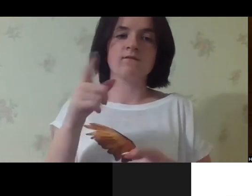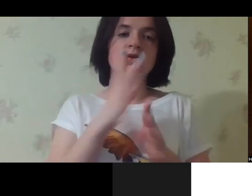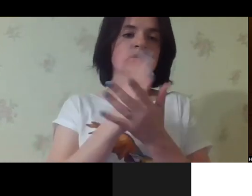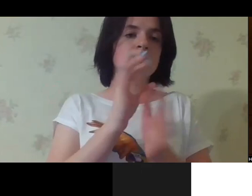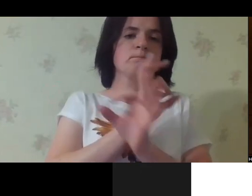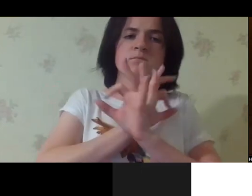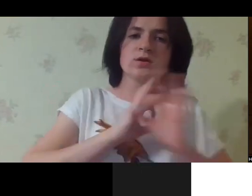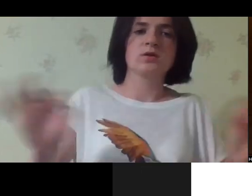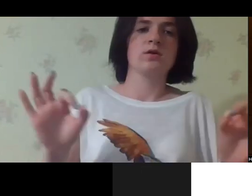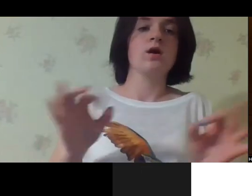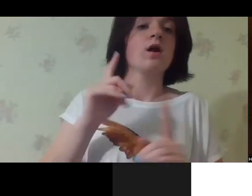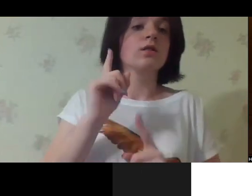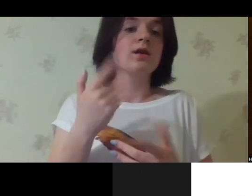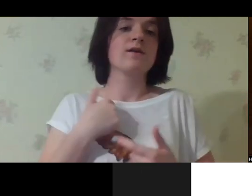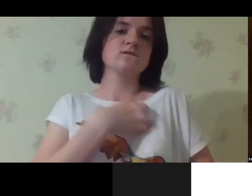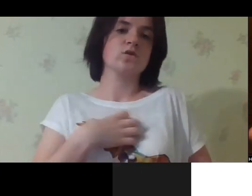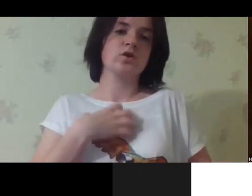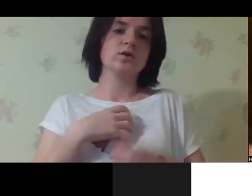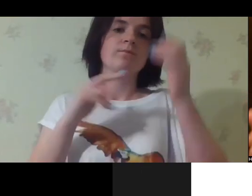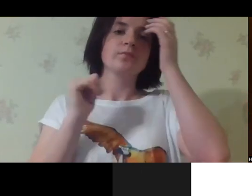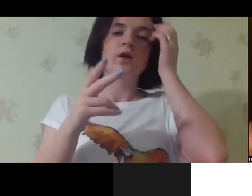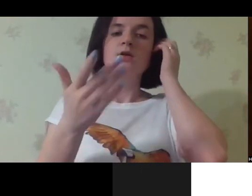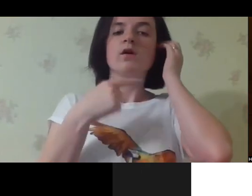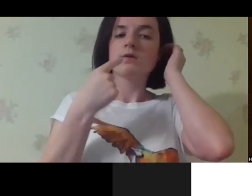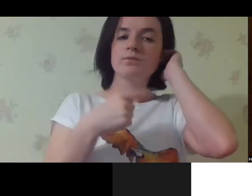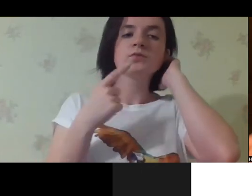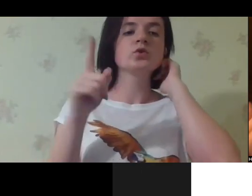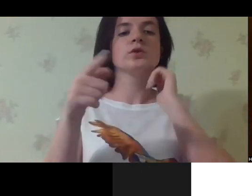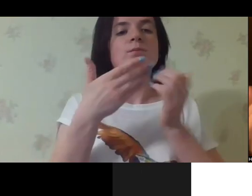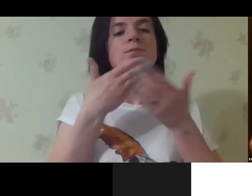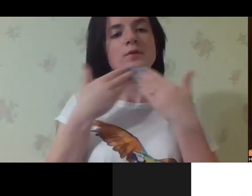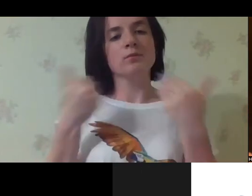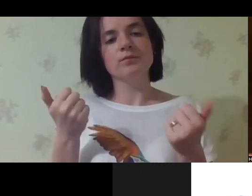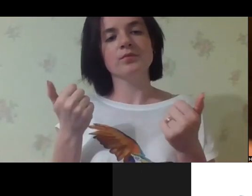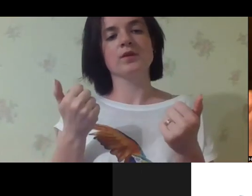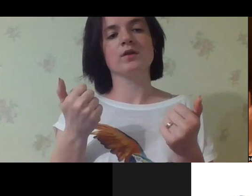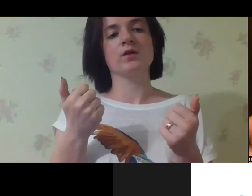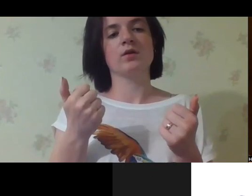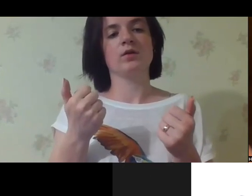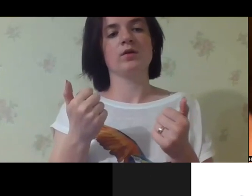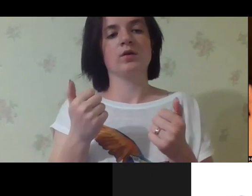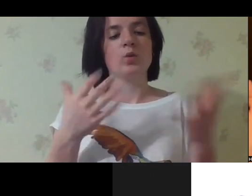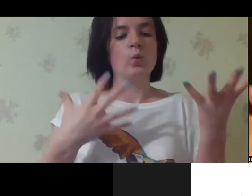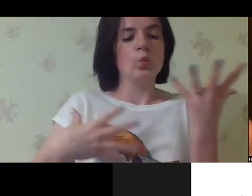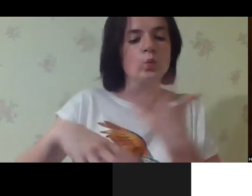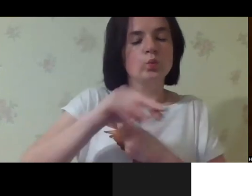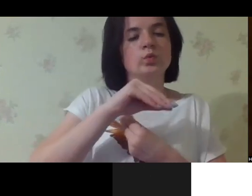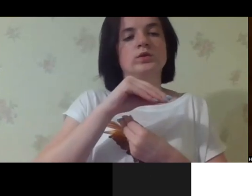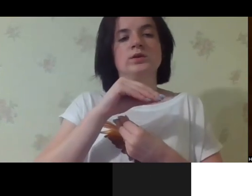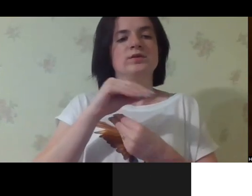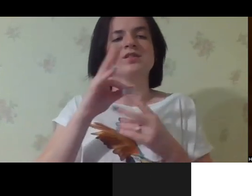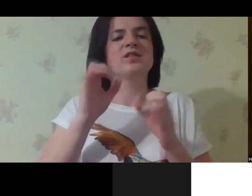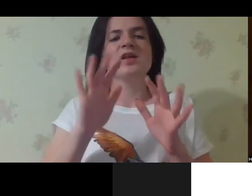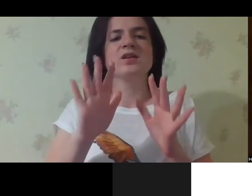project for barrier-free environment is great, but I agree with you that